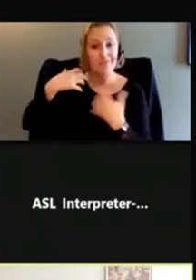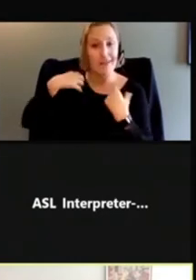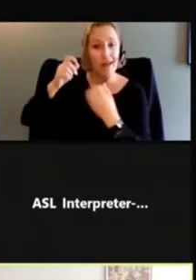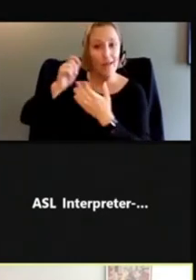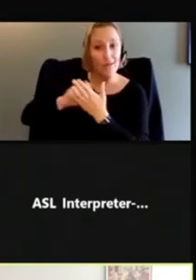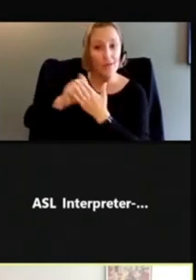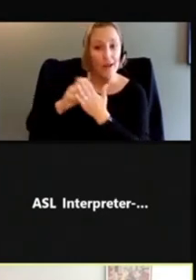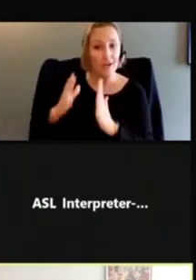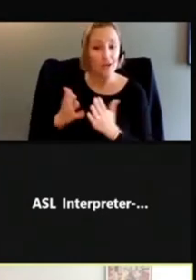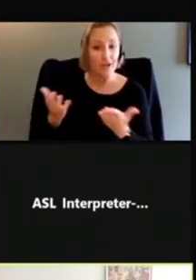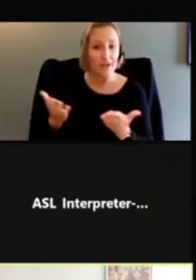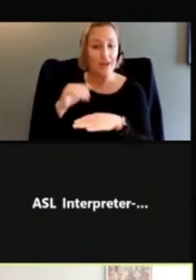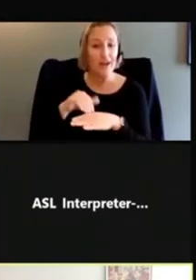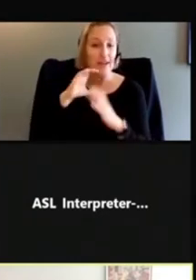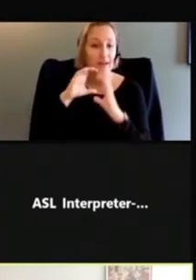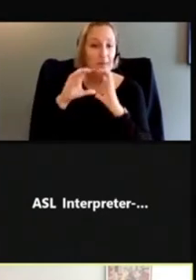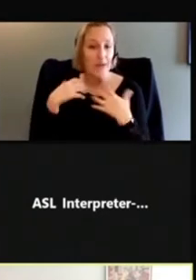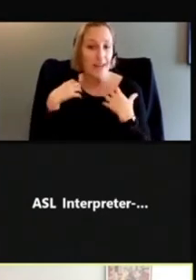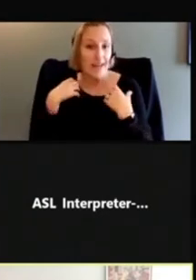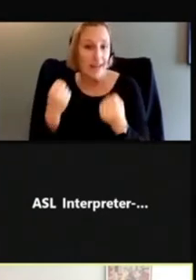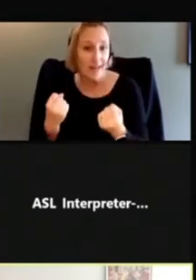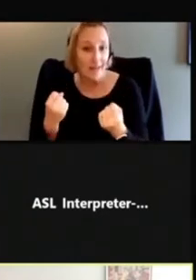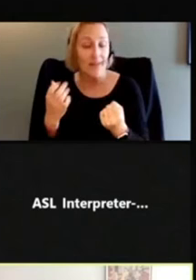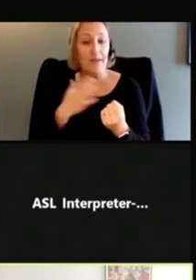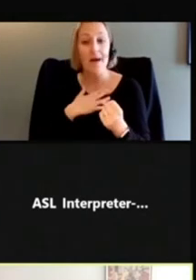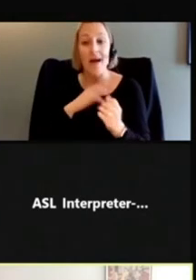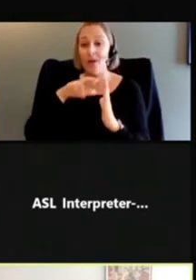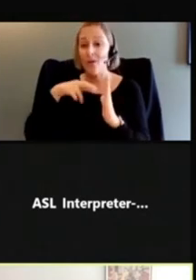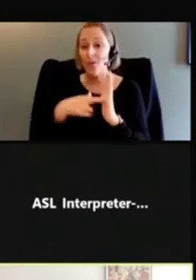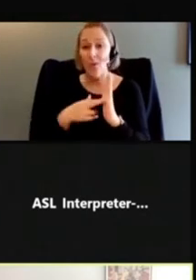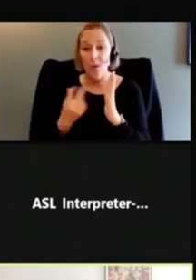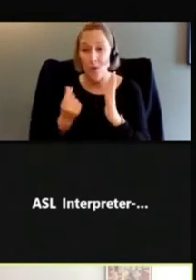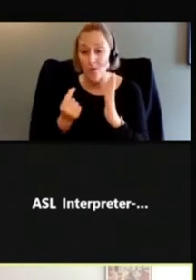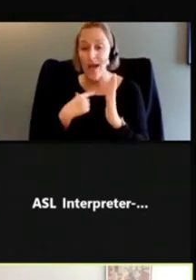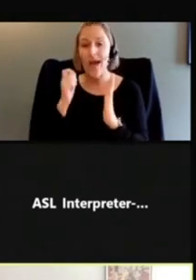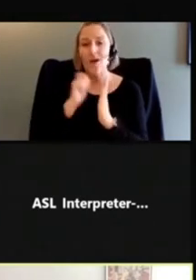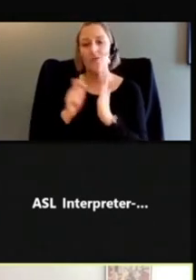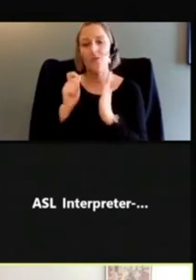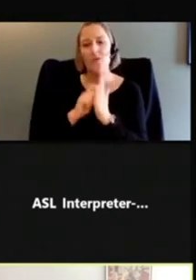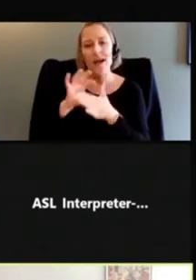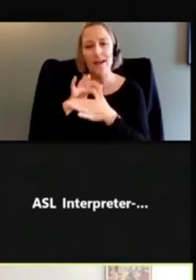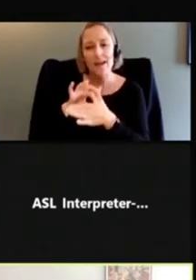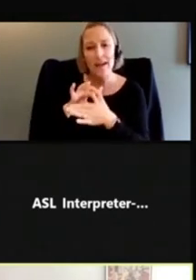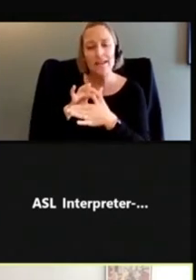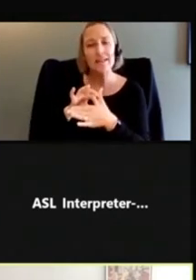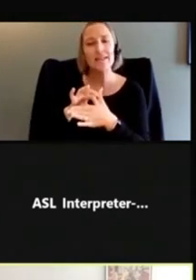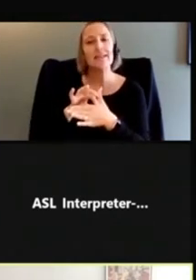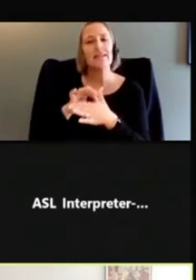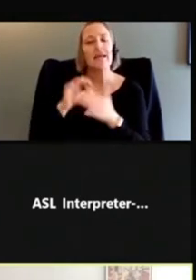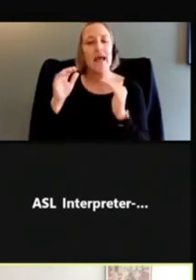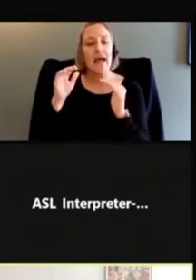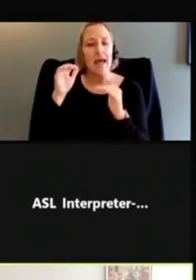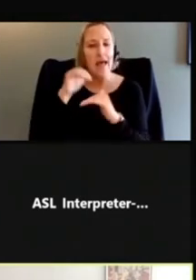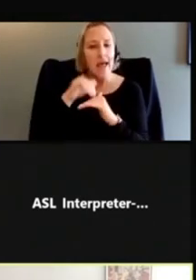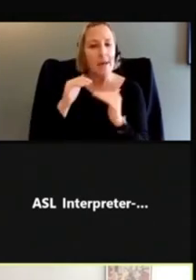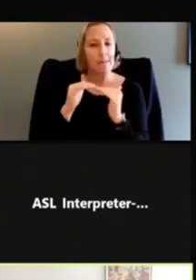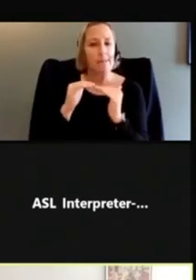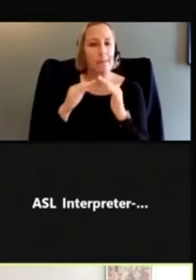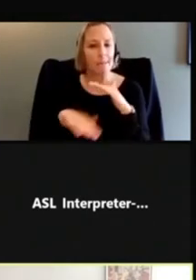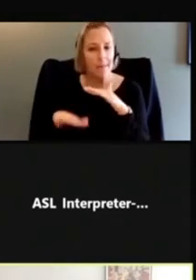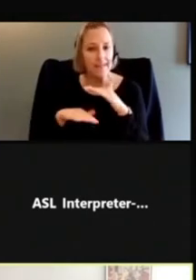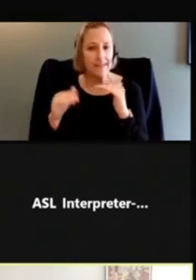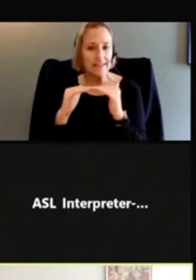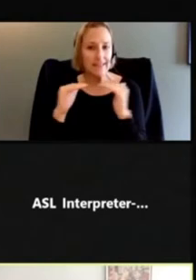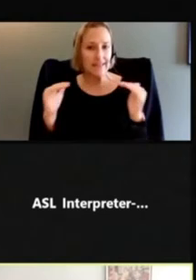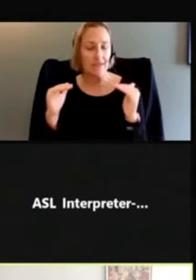Health, and my job is to write content at a plain language level that's easy for all users to